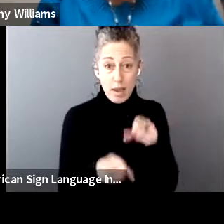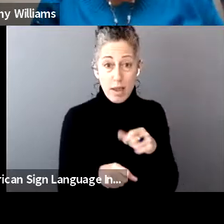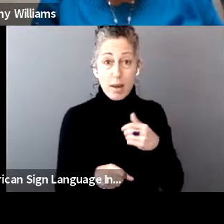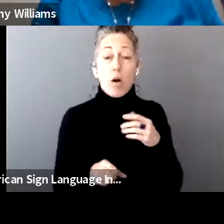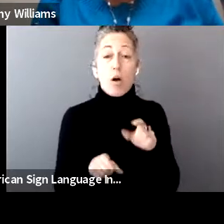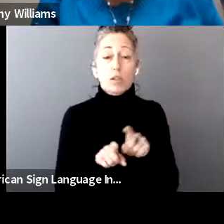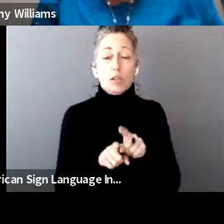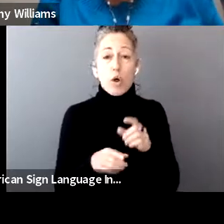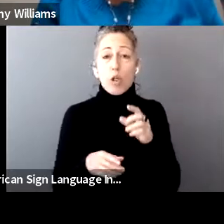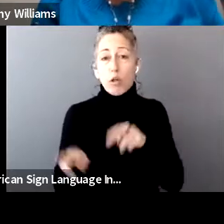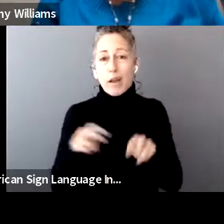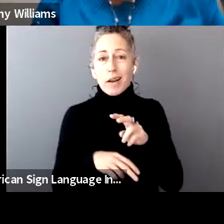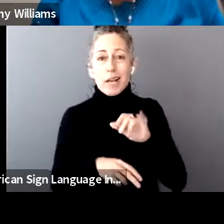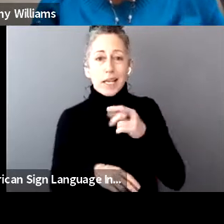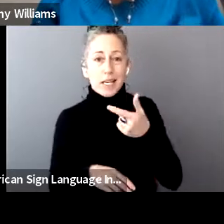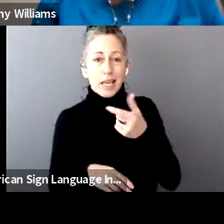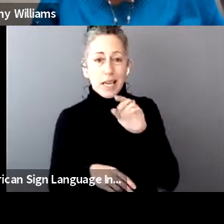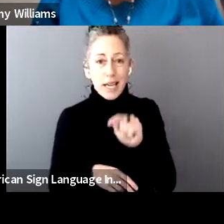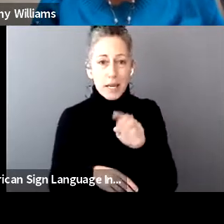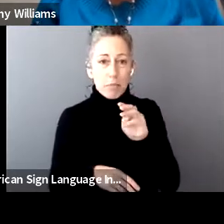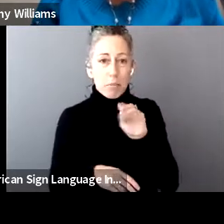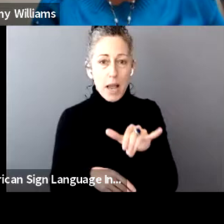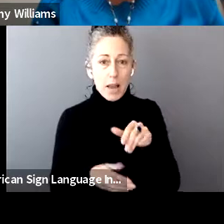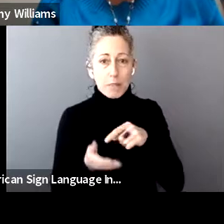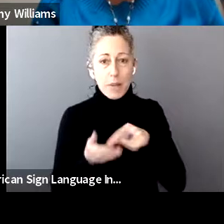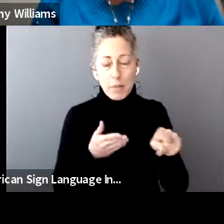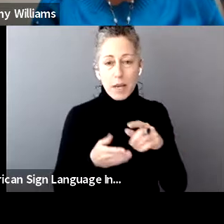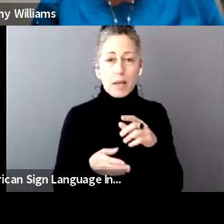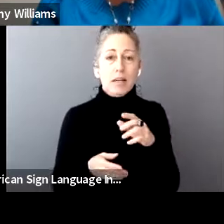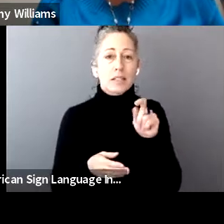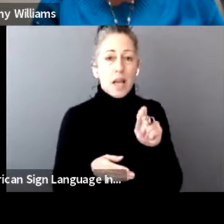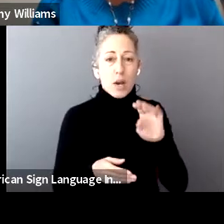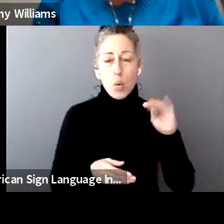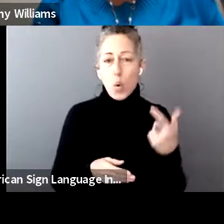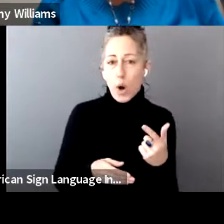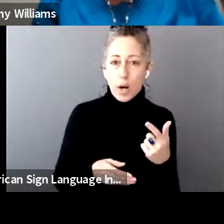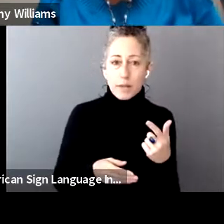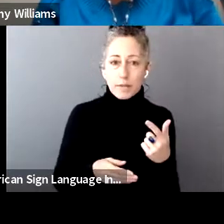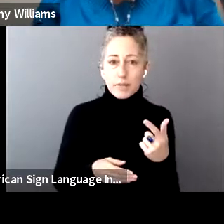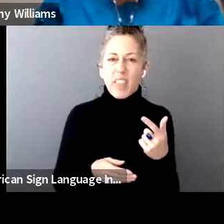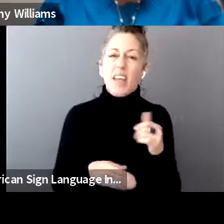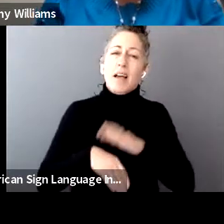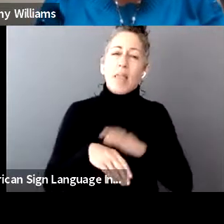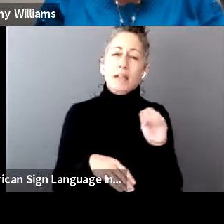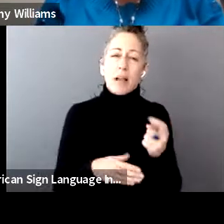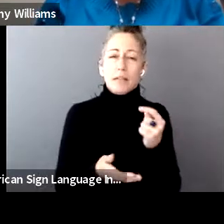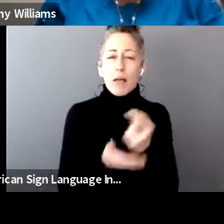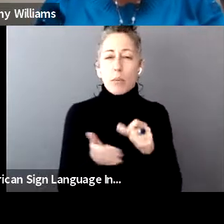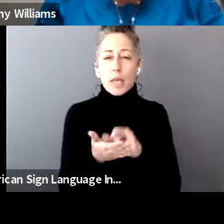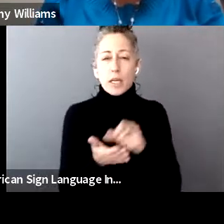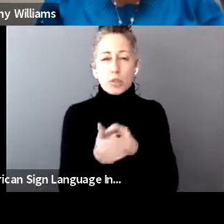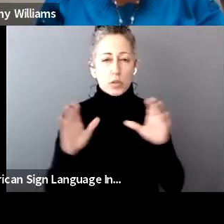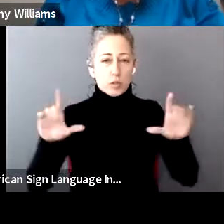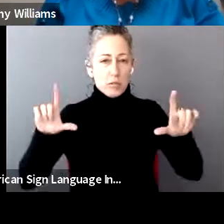.org website, which is a coalition that we're involved in, on the Tax Help page. Both video and written